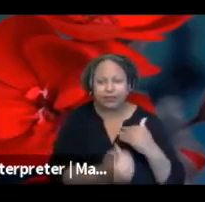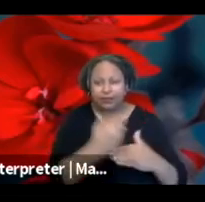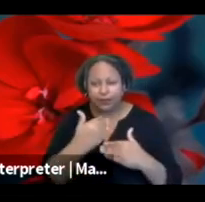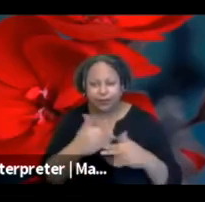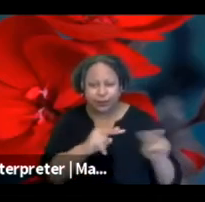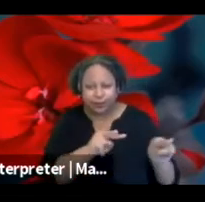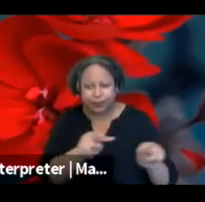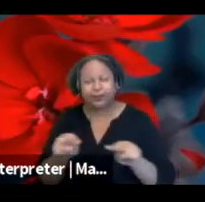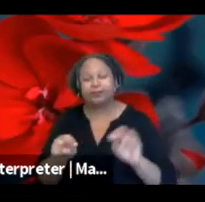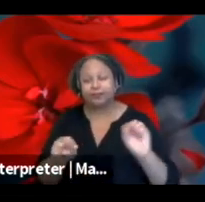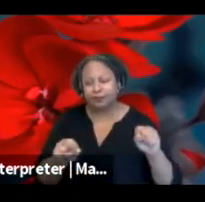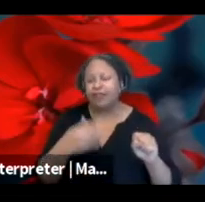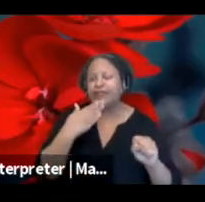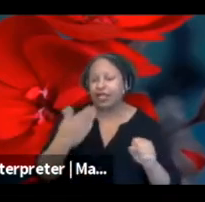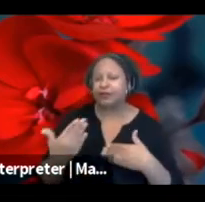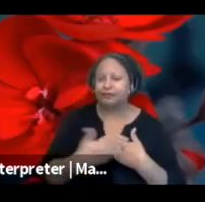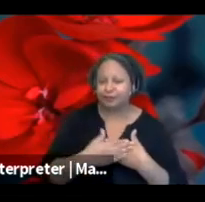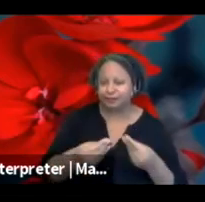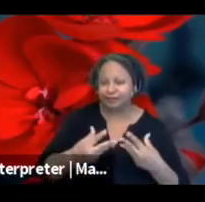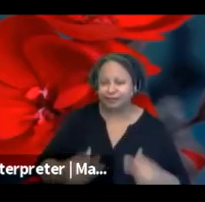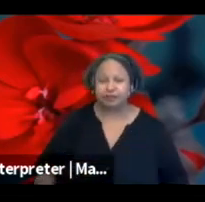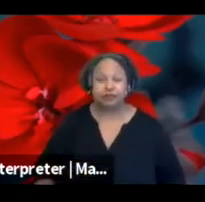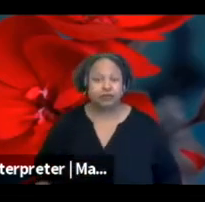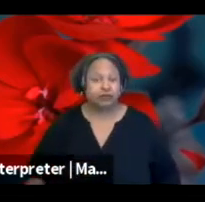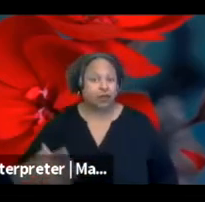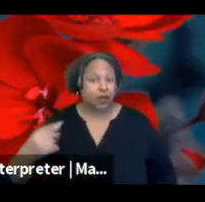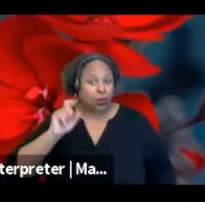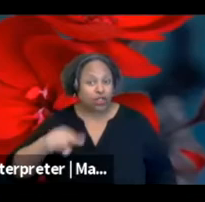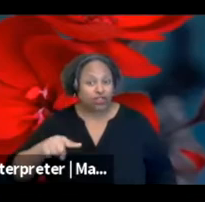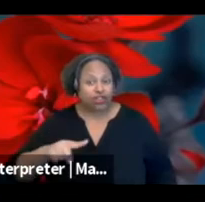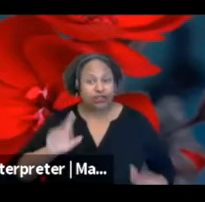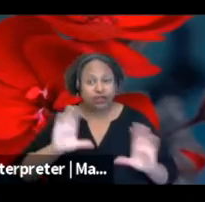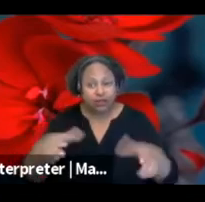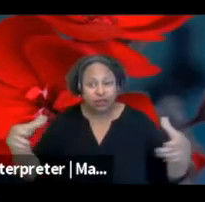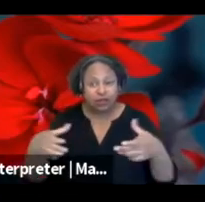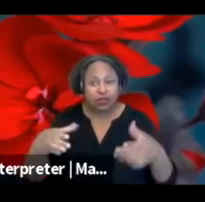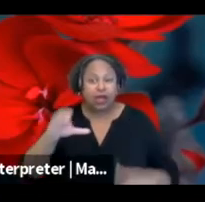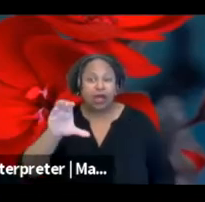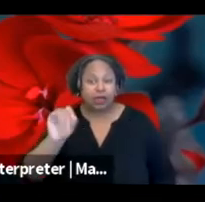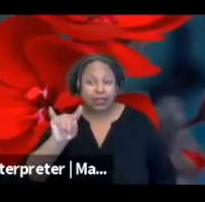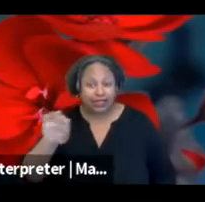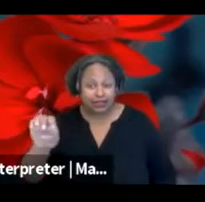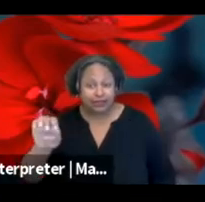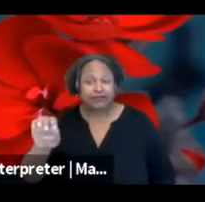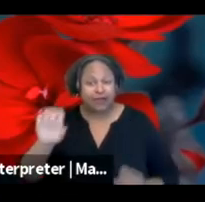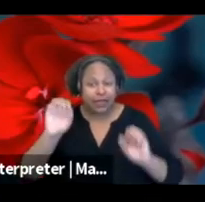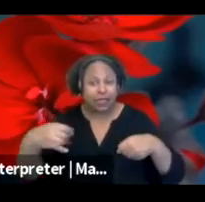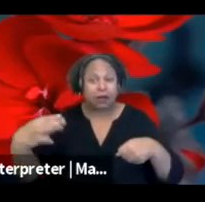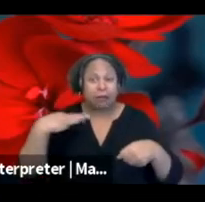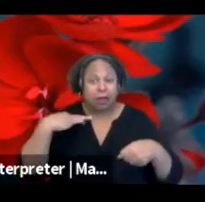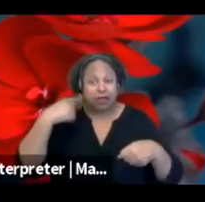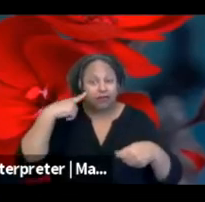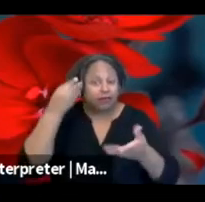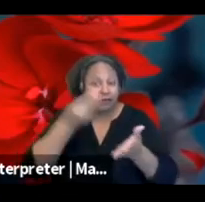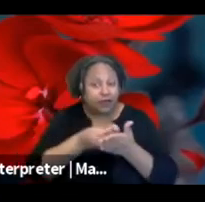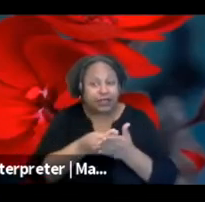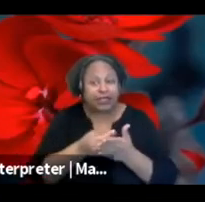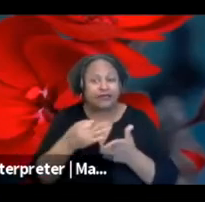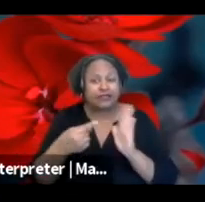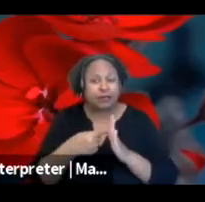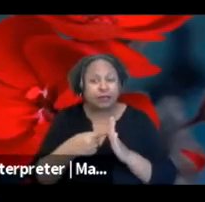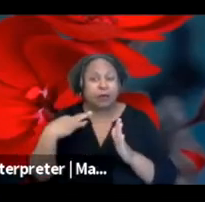Right. Can a collective apply for this funding if they have applied to other strategic grants such as Open Door?